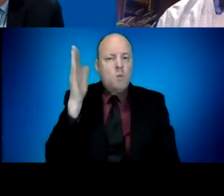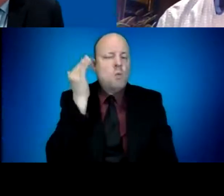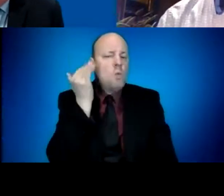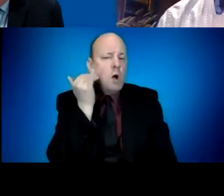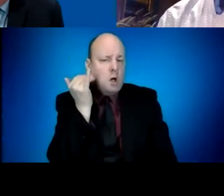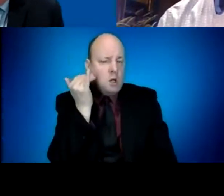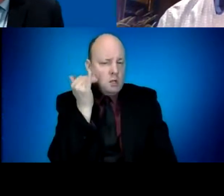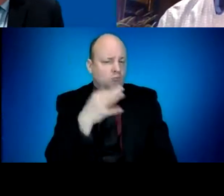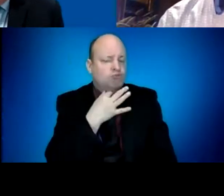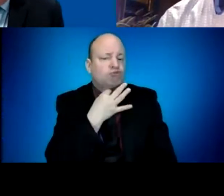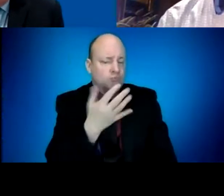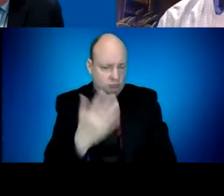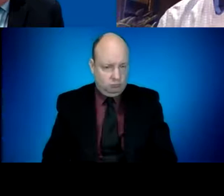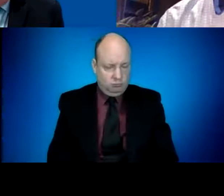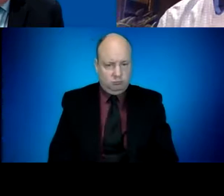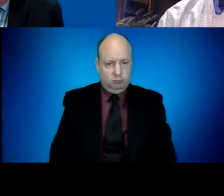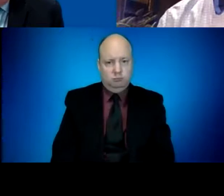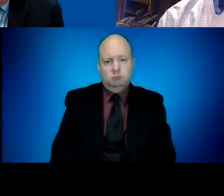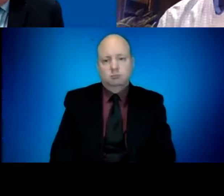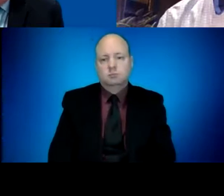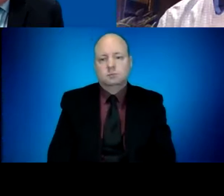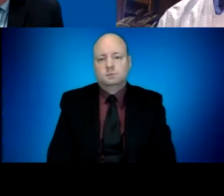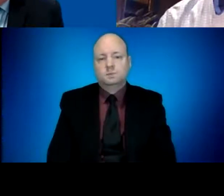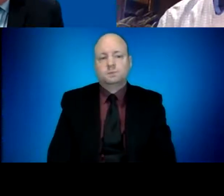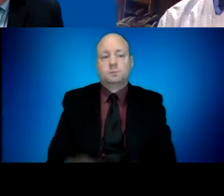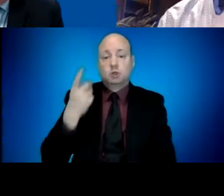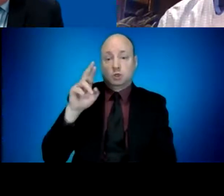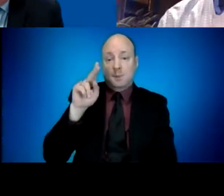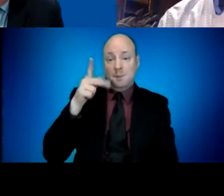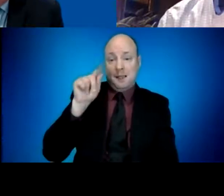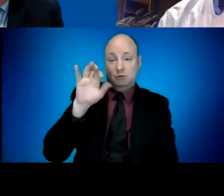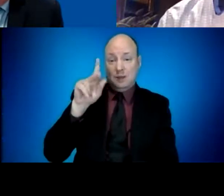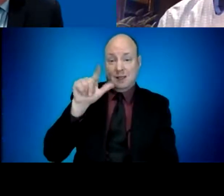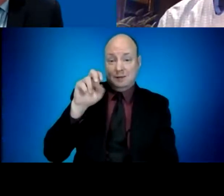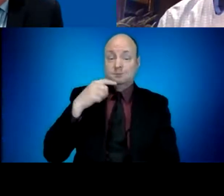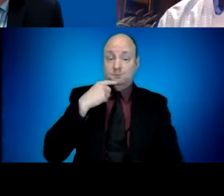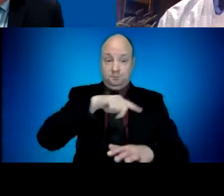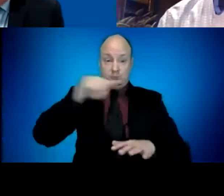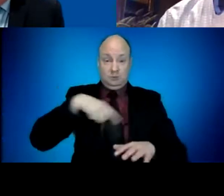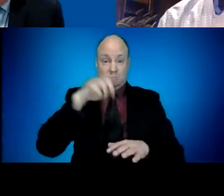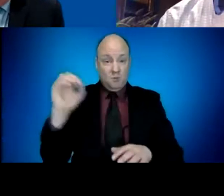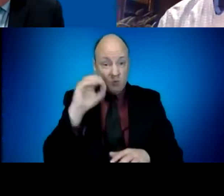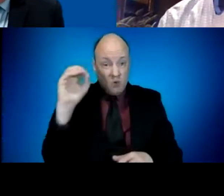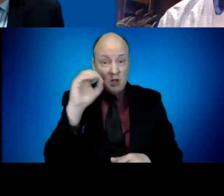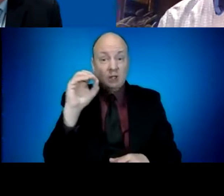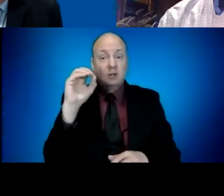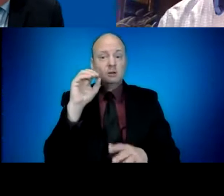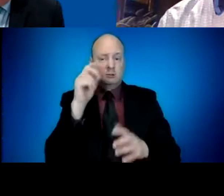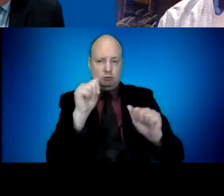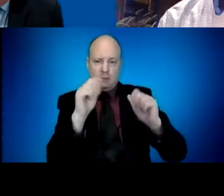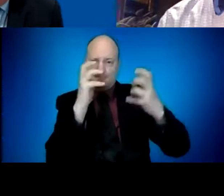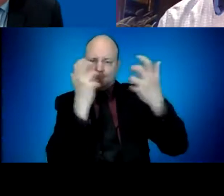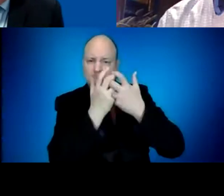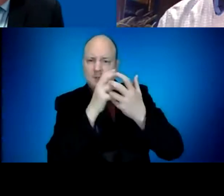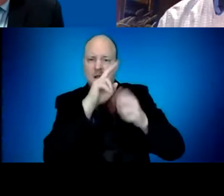that we've gotten out that we have. right almost exactly at the national average, sometimes a little below, sometimes a little above, depending on really